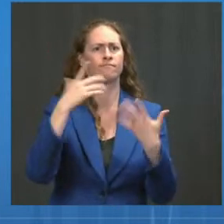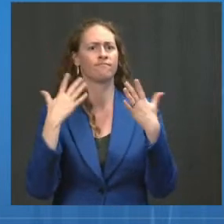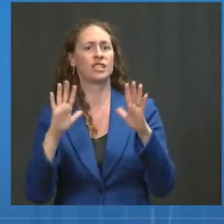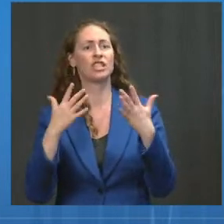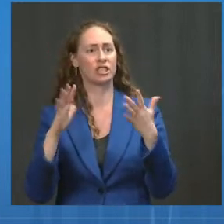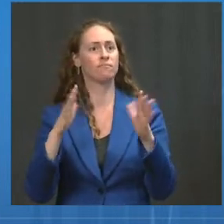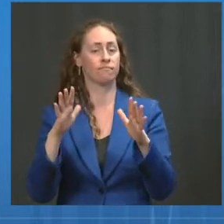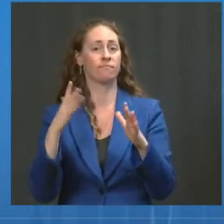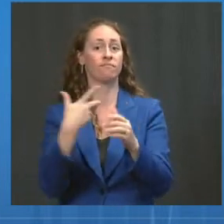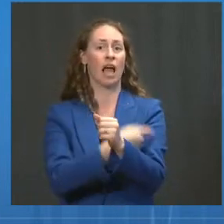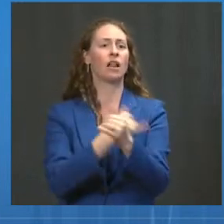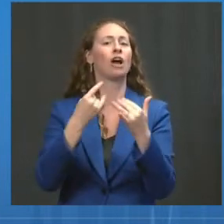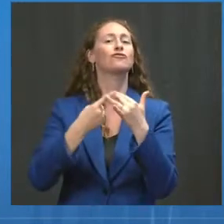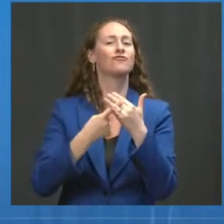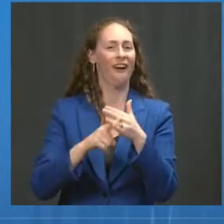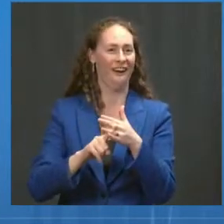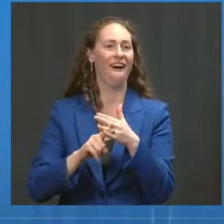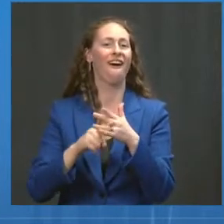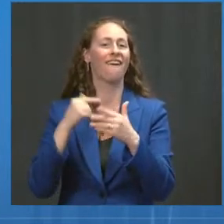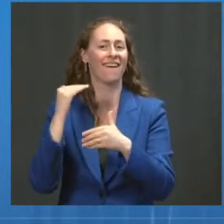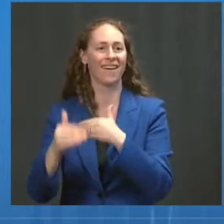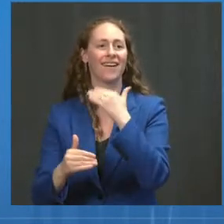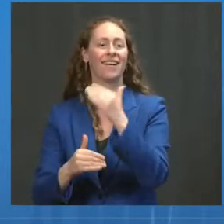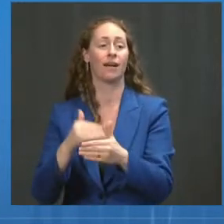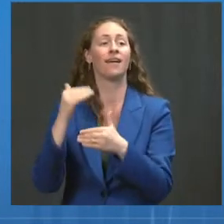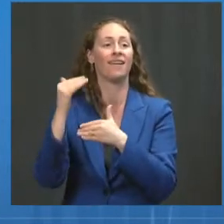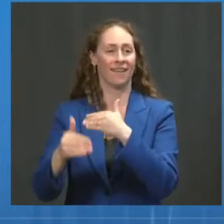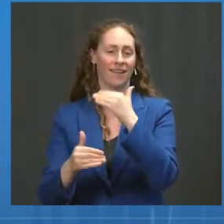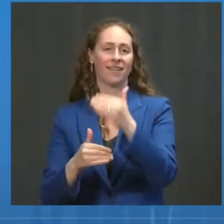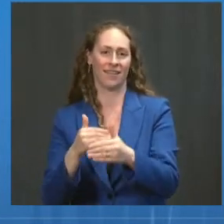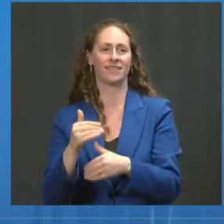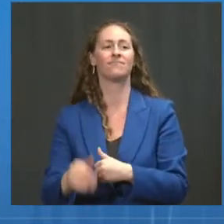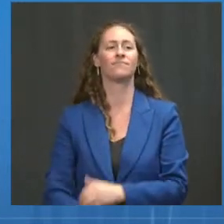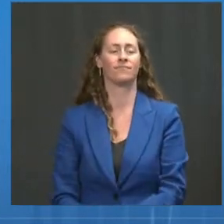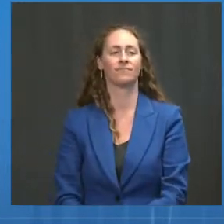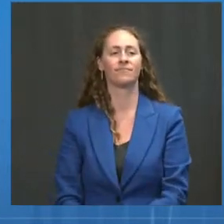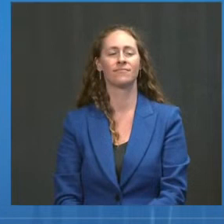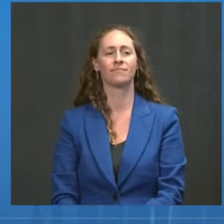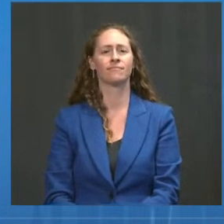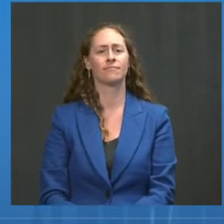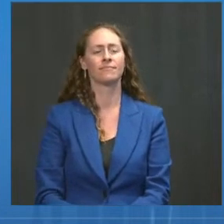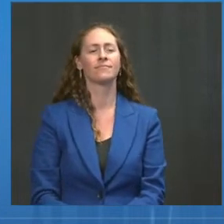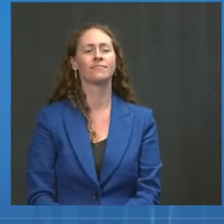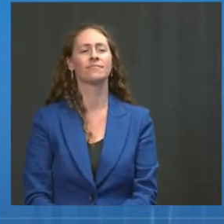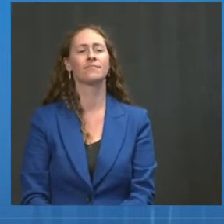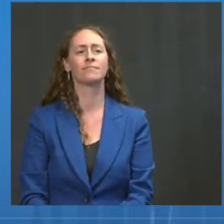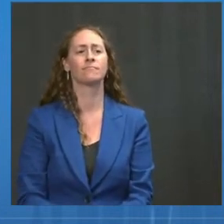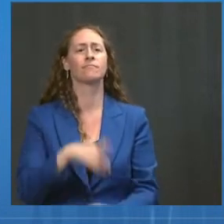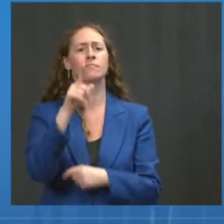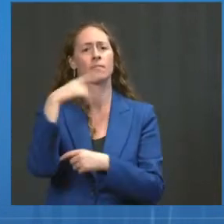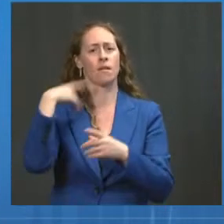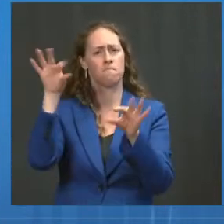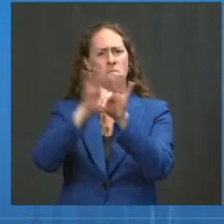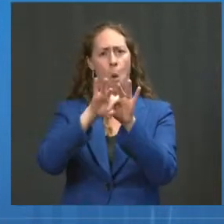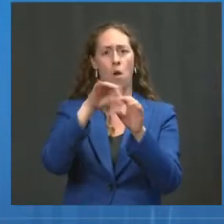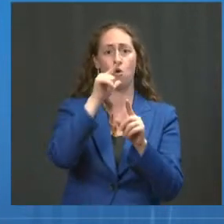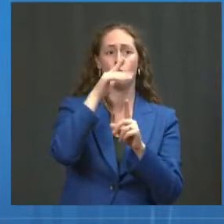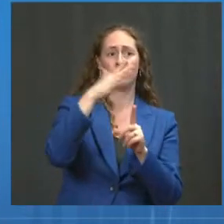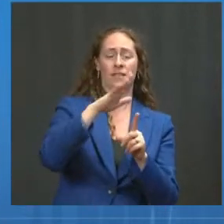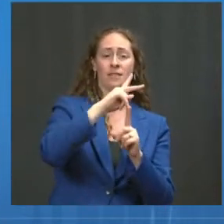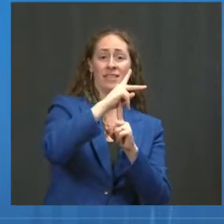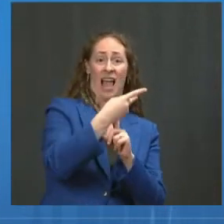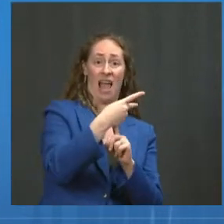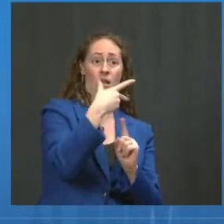after their second shot of an mRNA vaccine. And finally, all of us must do everything we can to protect our